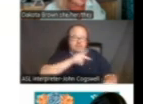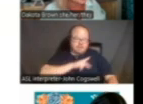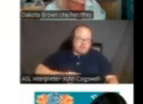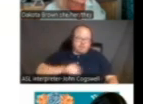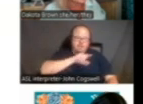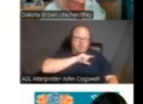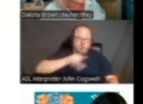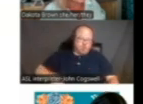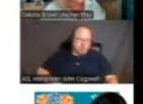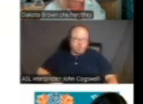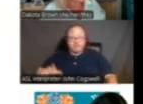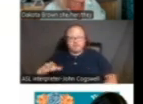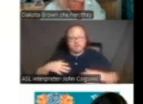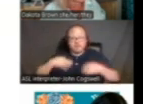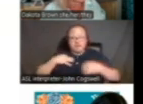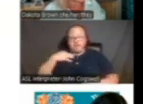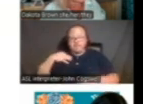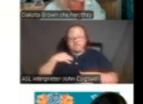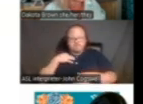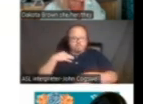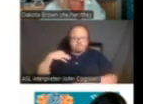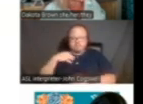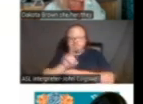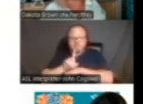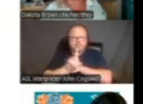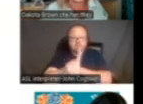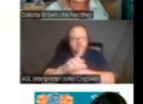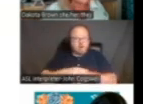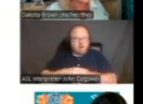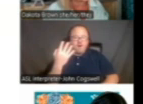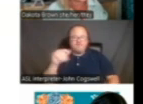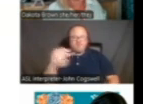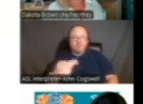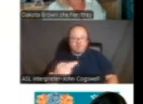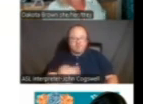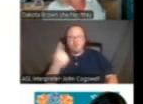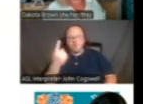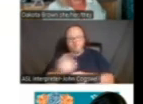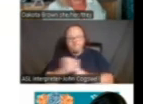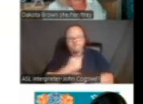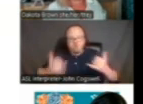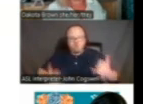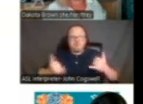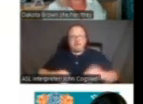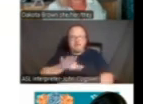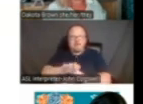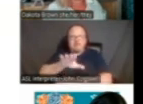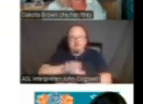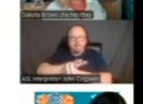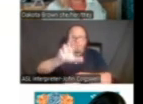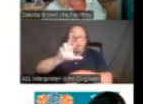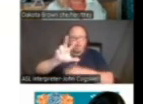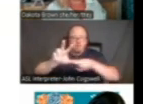Queen's Pageant on the 14th, which is one week from today in the evening, three to six.